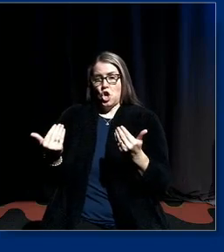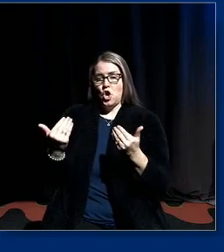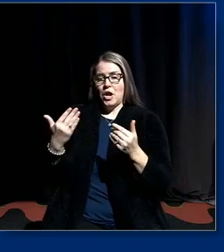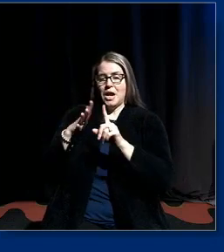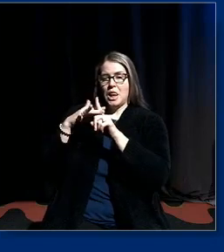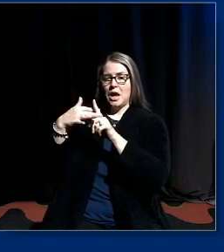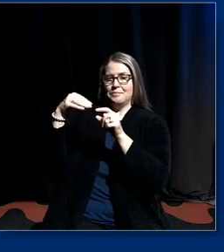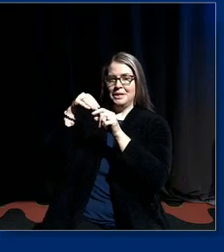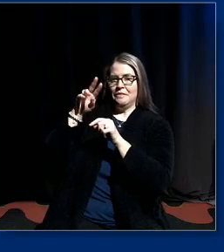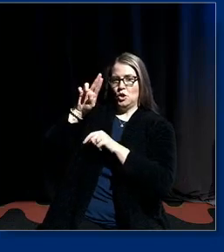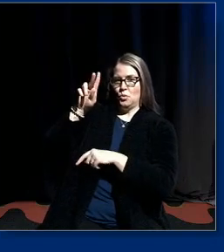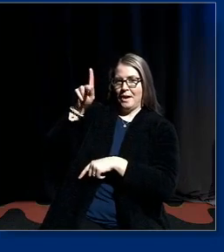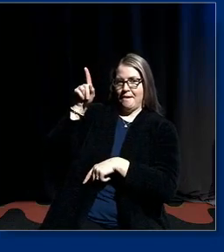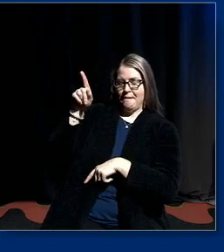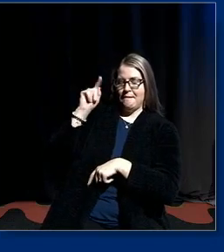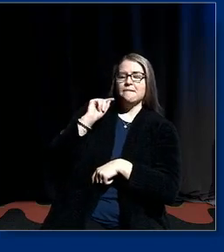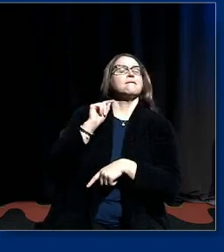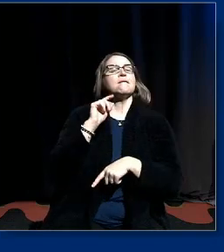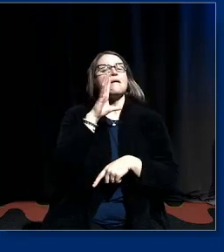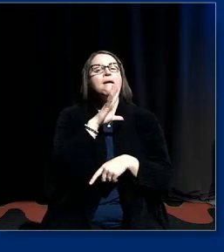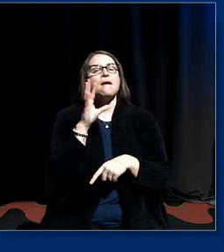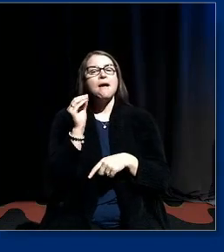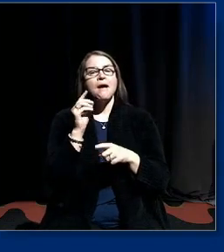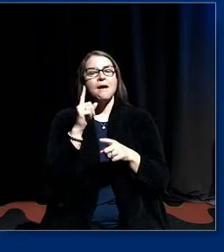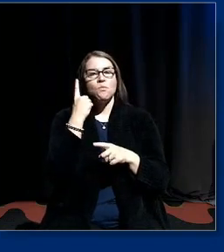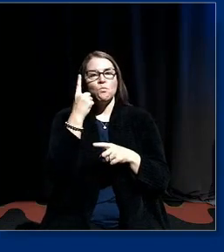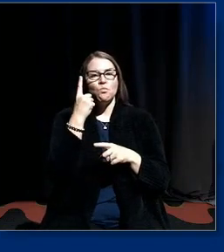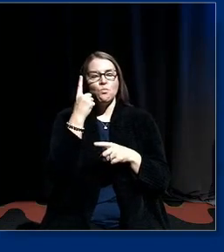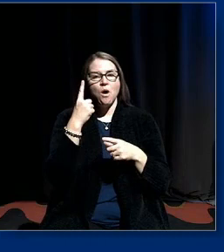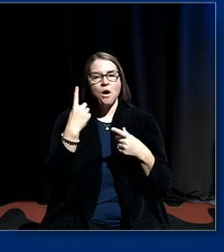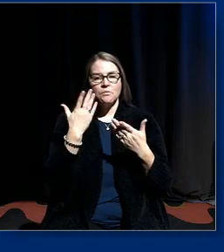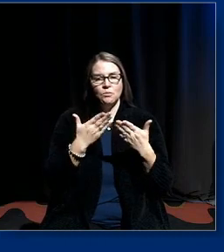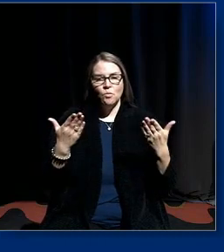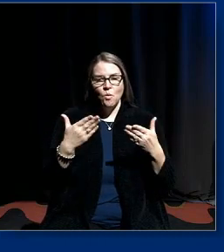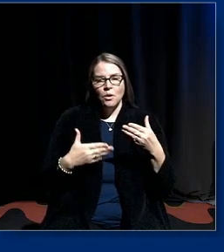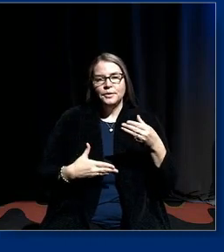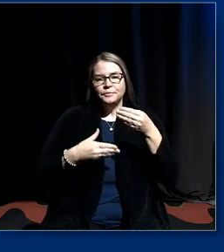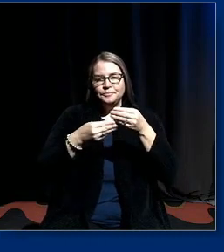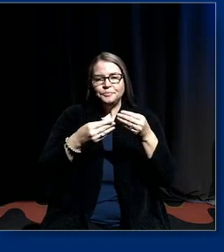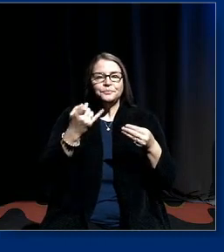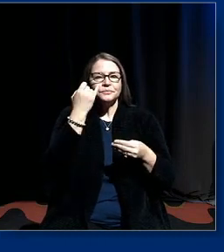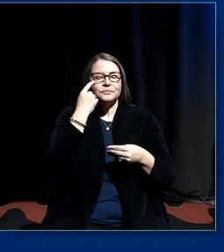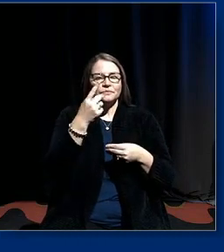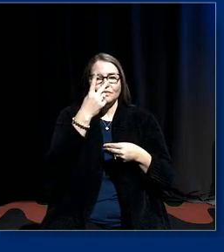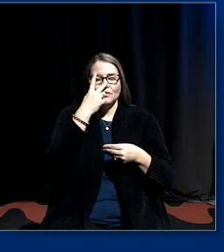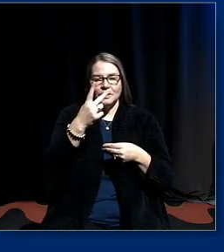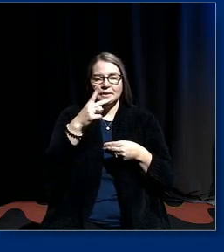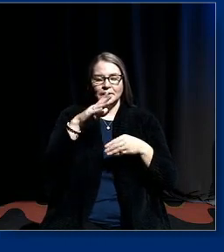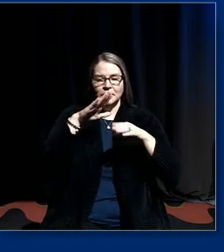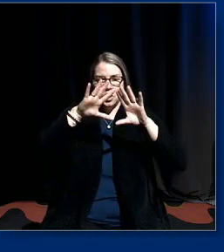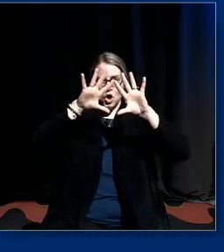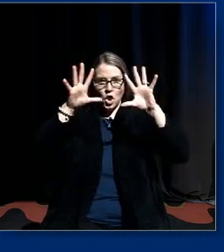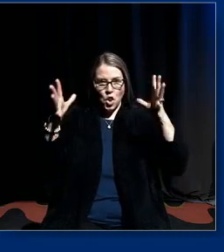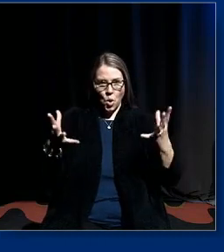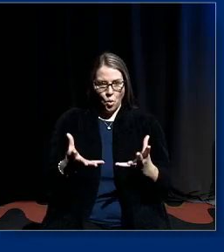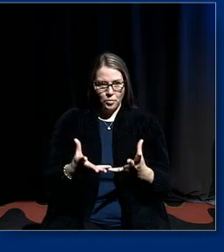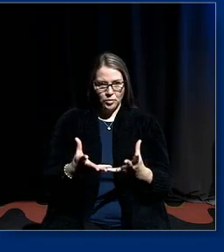uh and to take it a step further if you see it on a global scale yeah